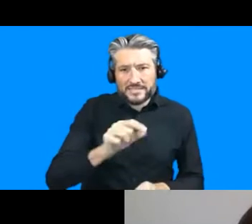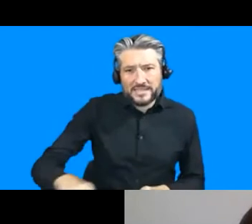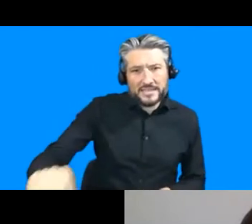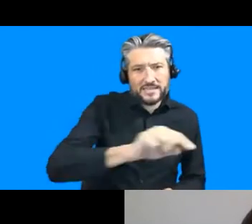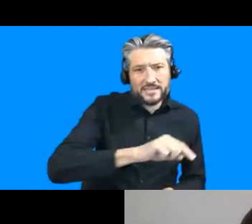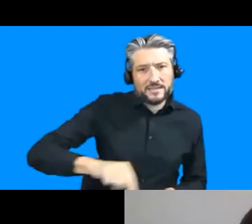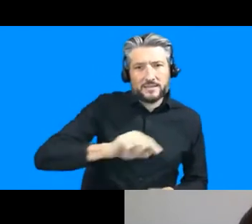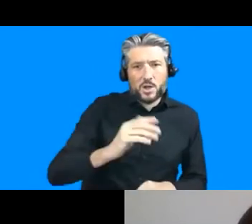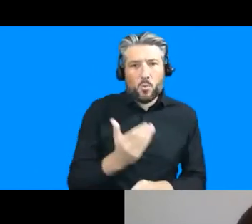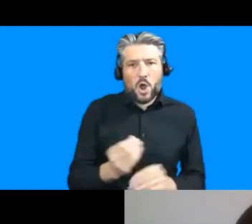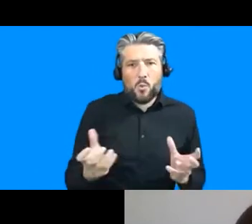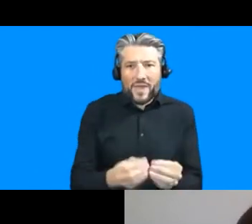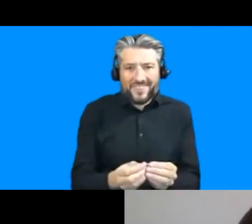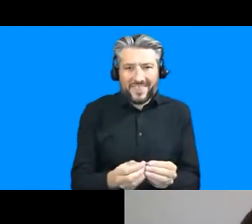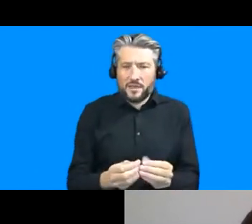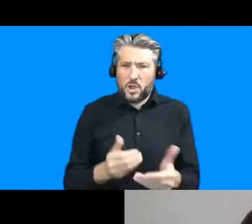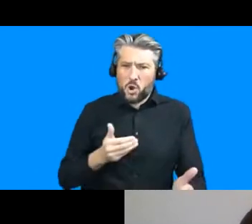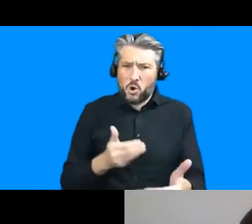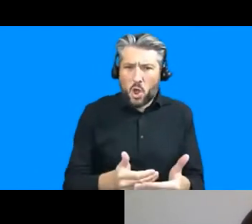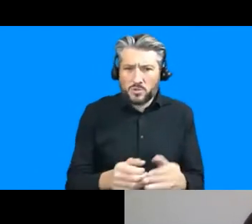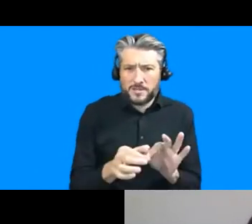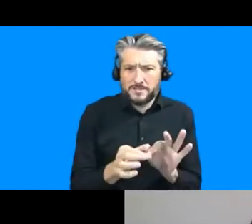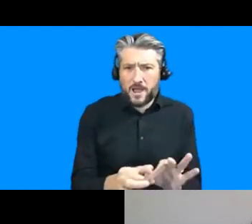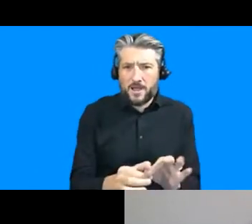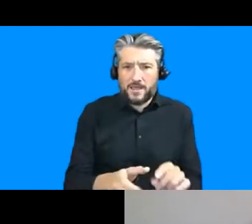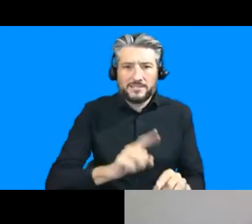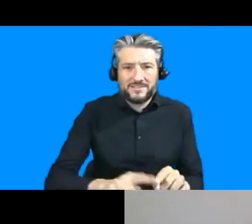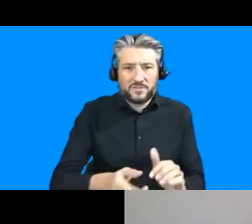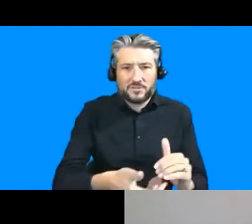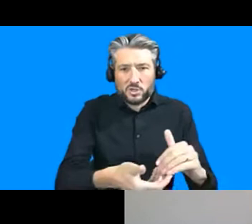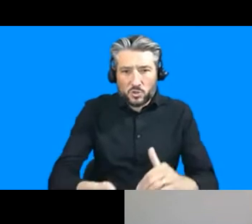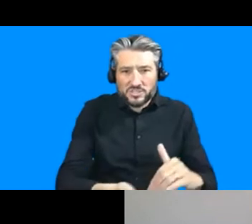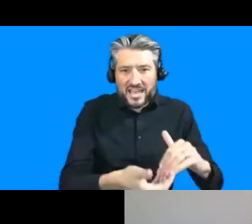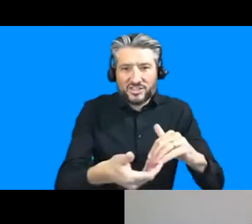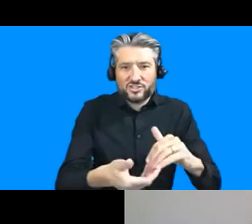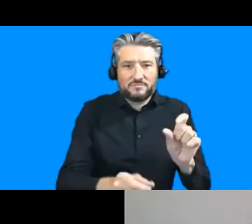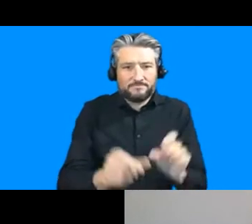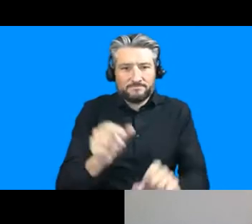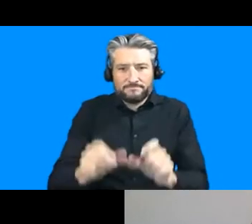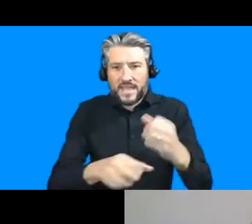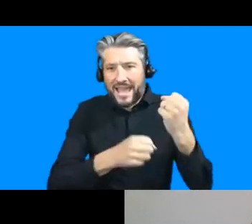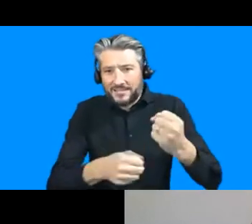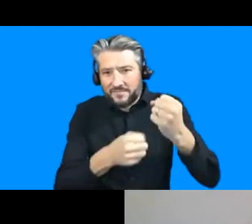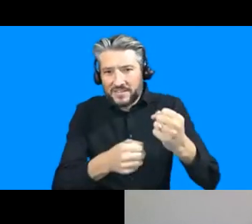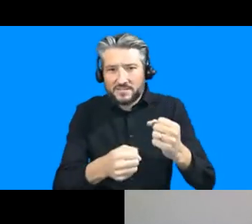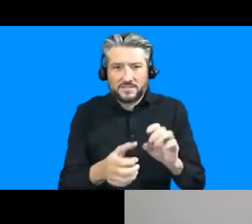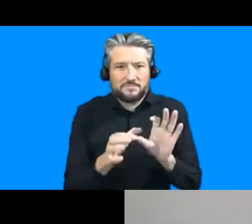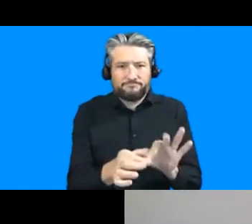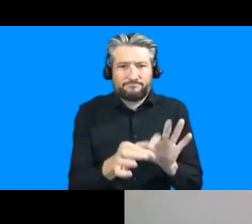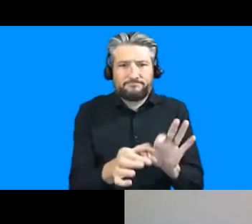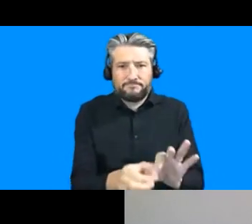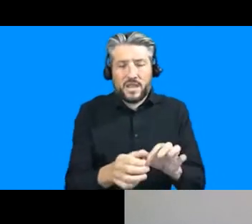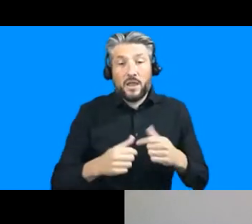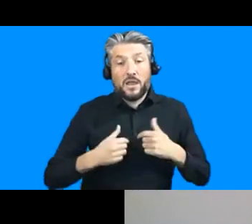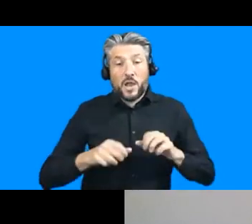ties with community-based organizations with activists uh and our research team uh often comprised